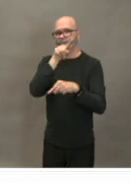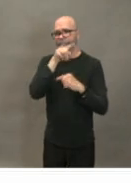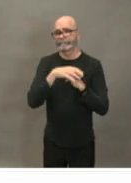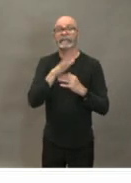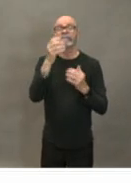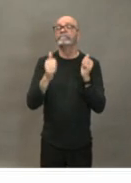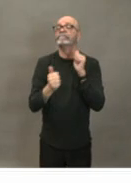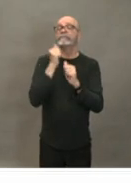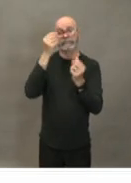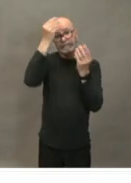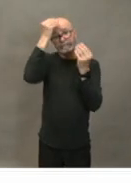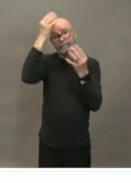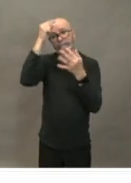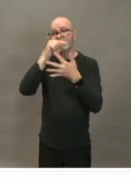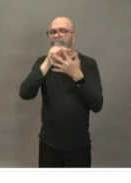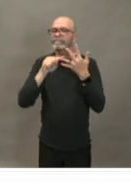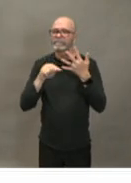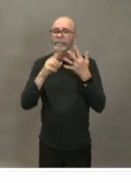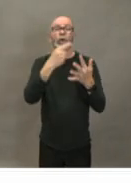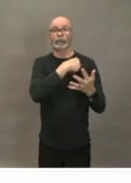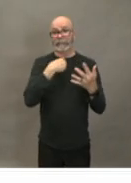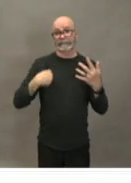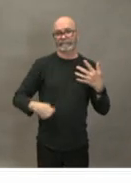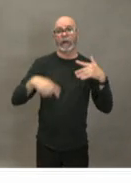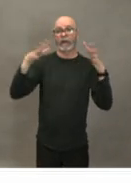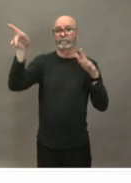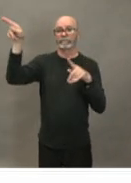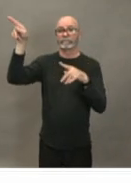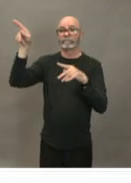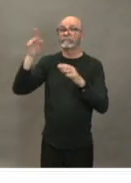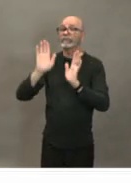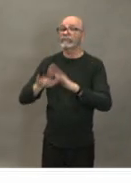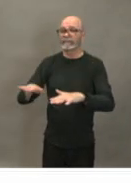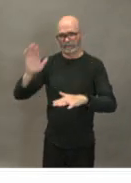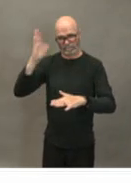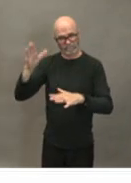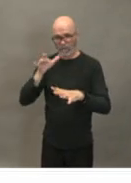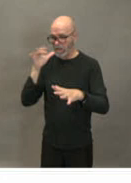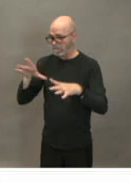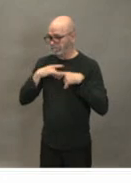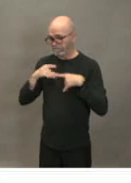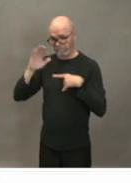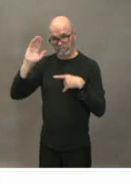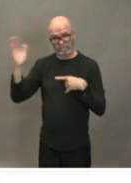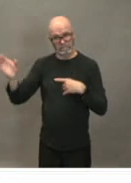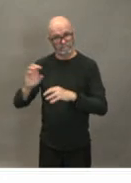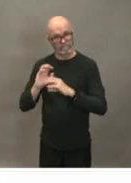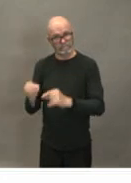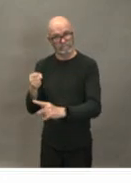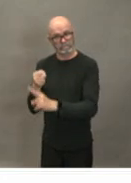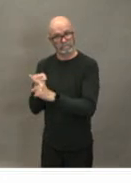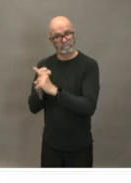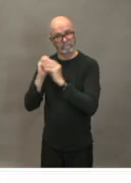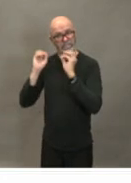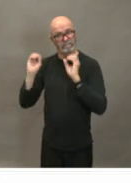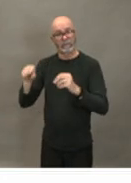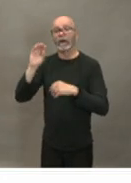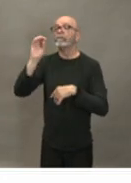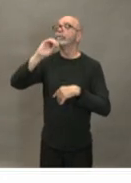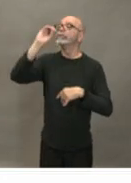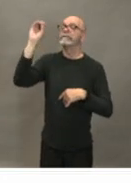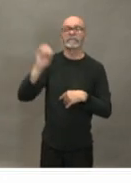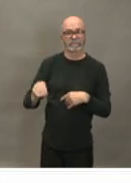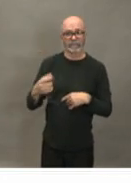actually aren't hit um particularly hard at all um the percent children affected is much much much lower and